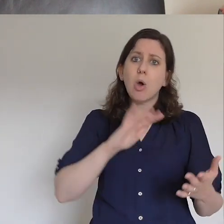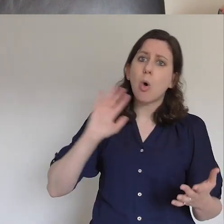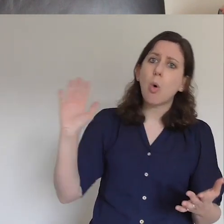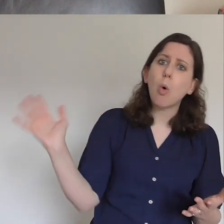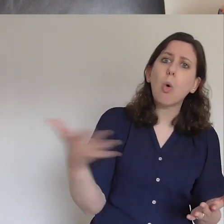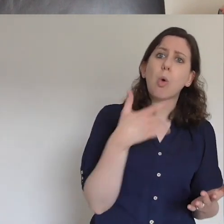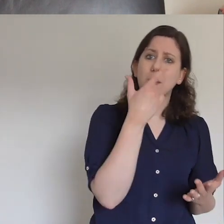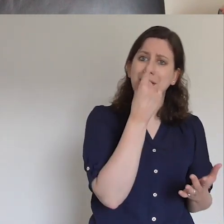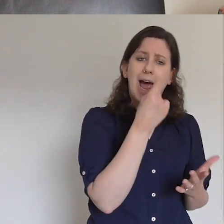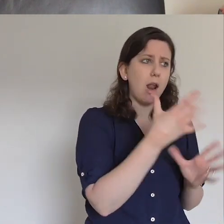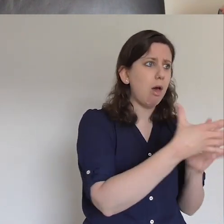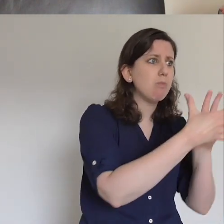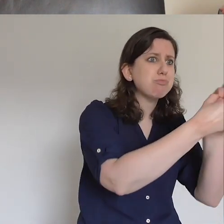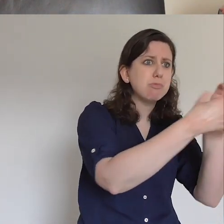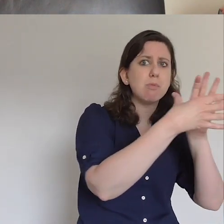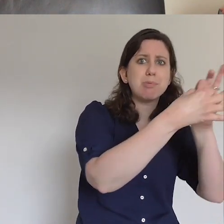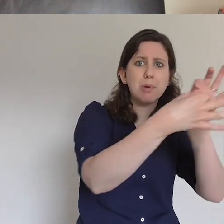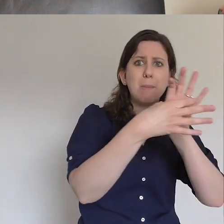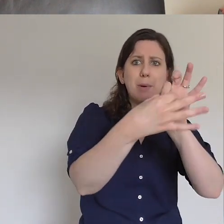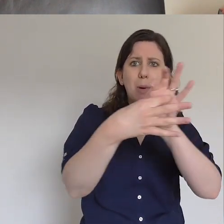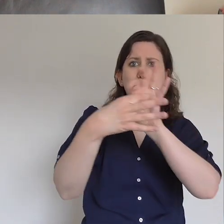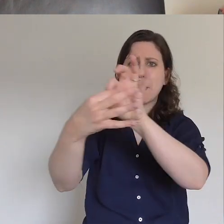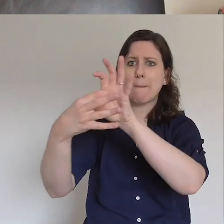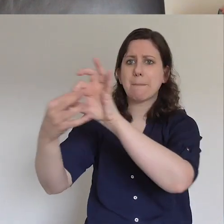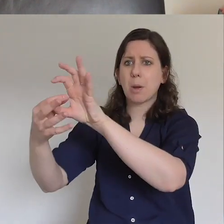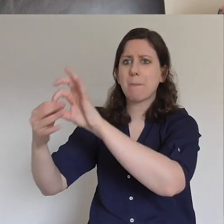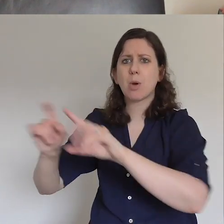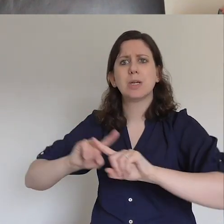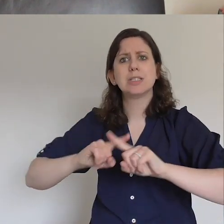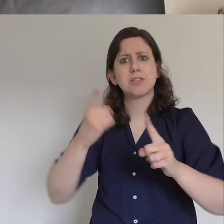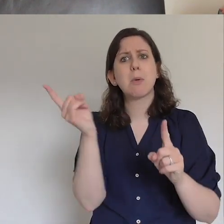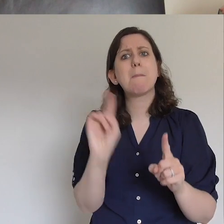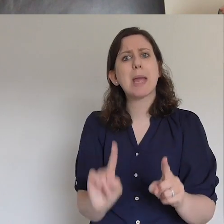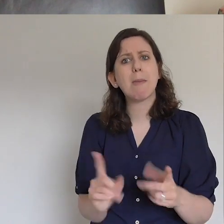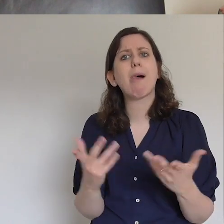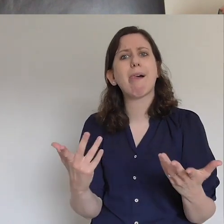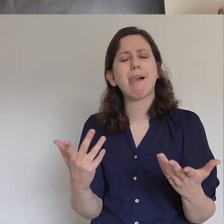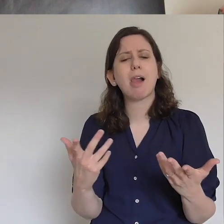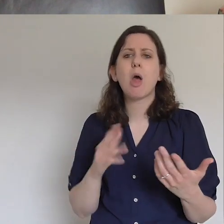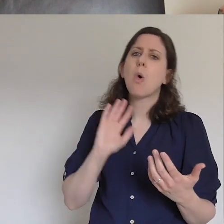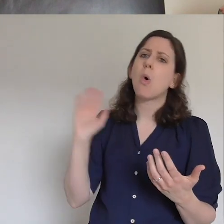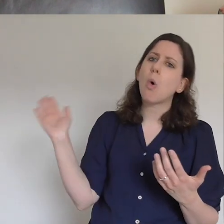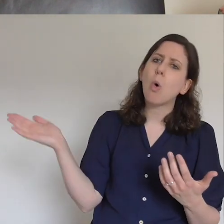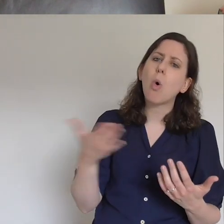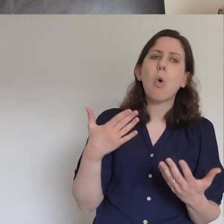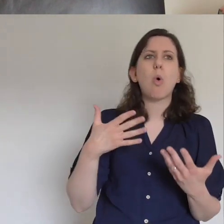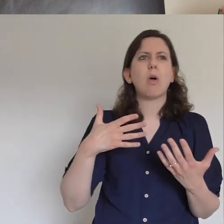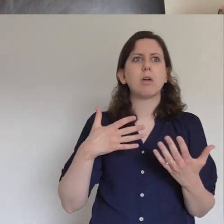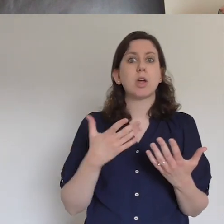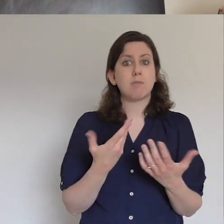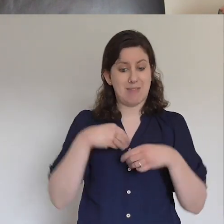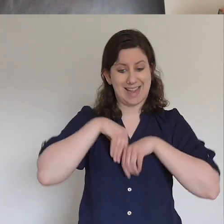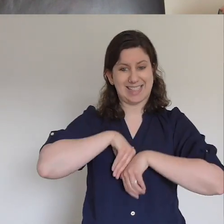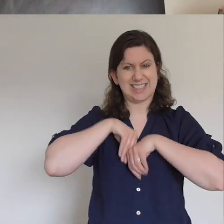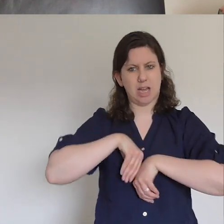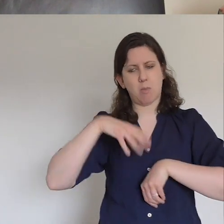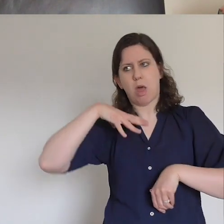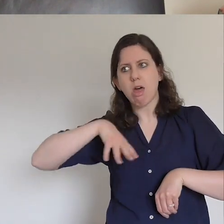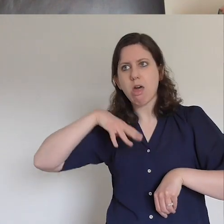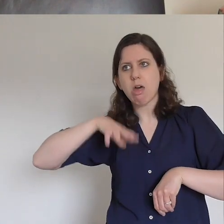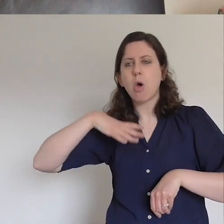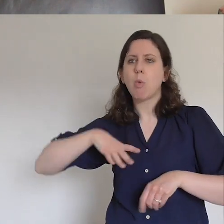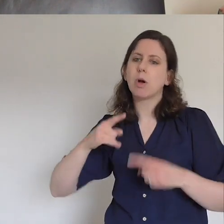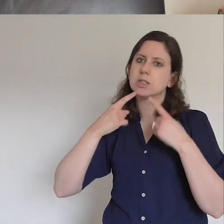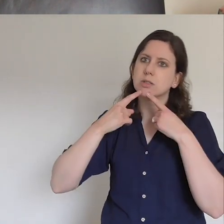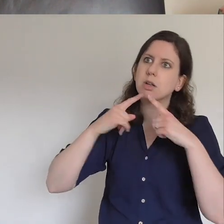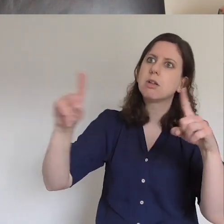can make a difference. And actually I believe firmly that all of us are compelled to share. I think it was Spurgeon who said every Christian